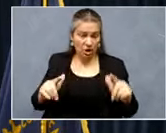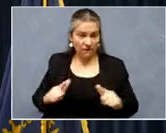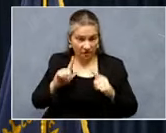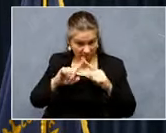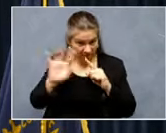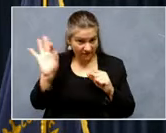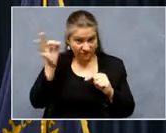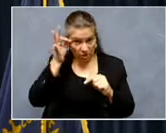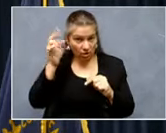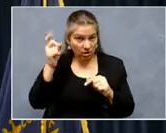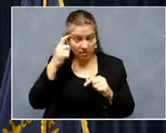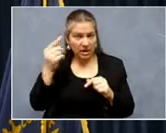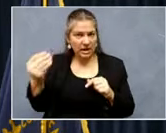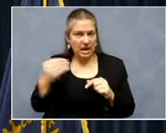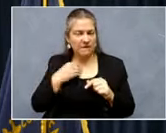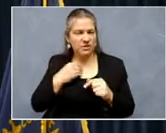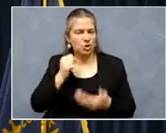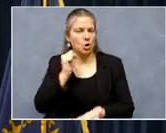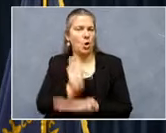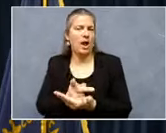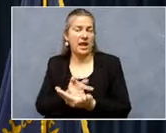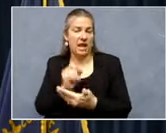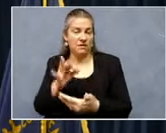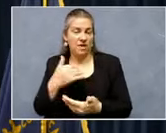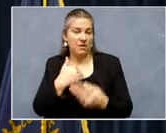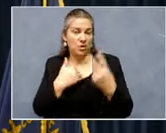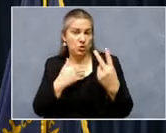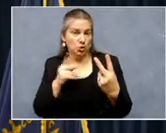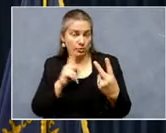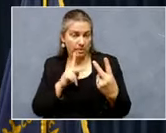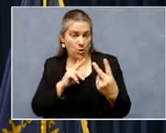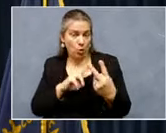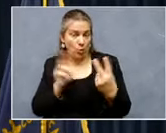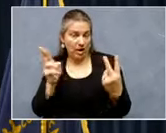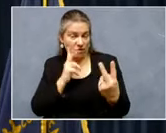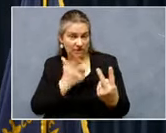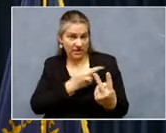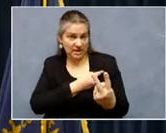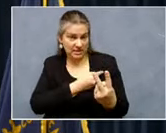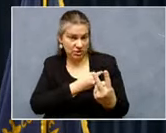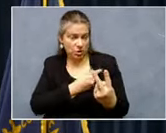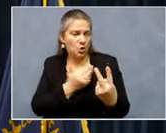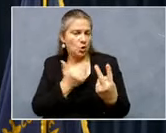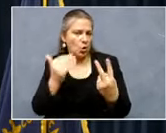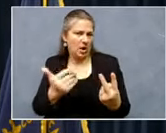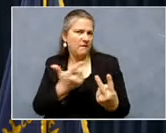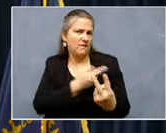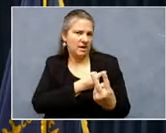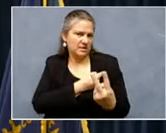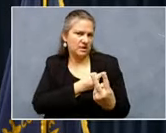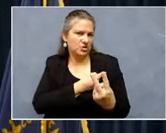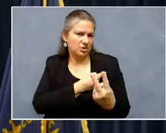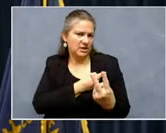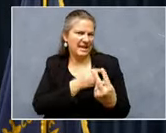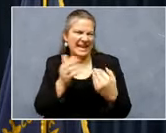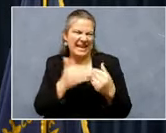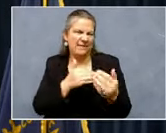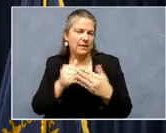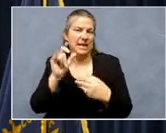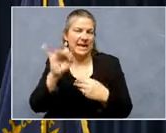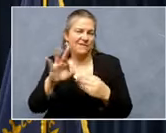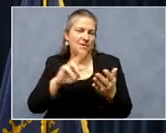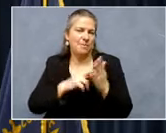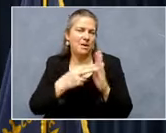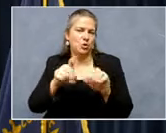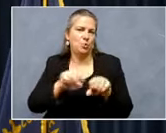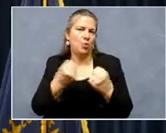gave us the go ahead that if you've got two people that are ready to get vaccinated, go ahead and vaccinate them. Even if that means you break the